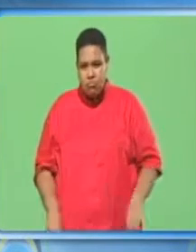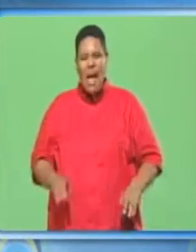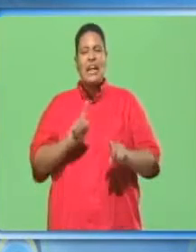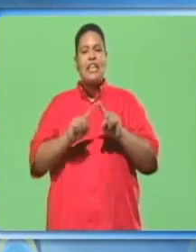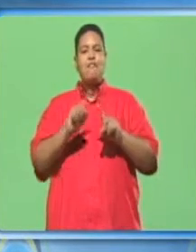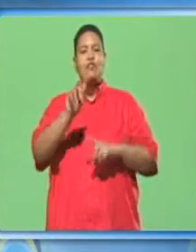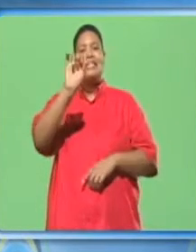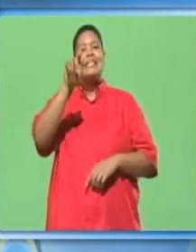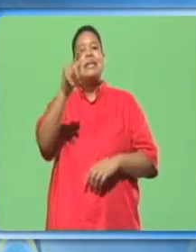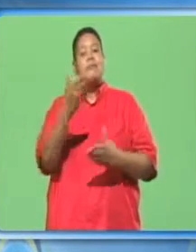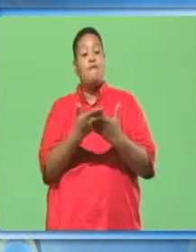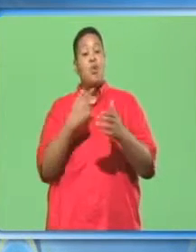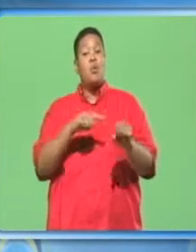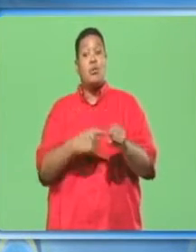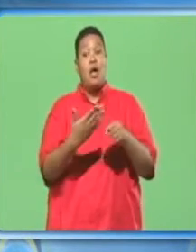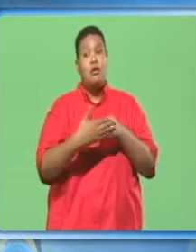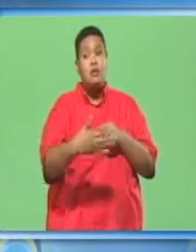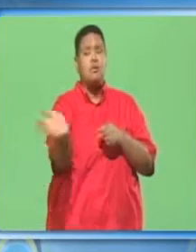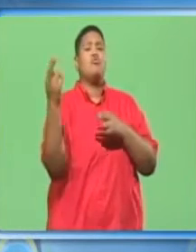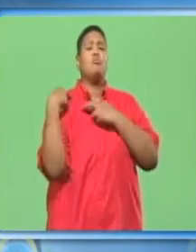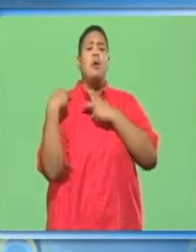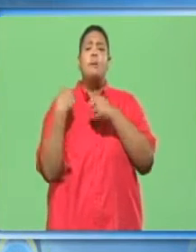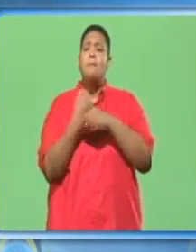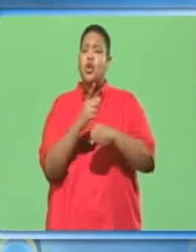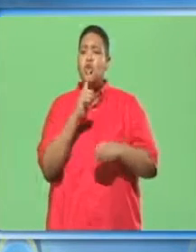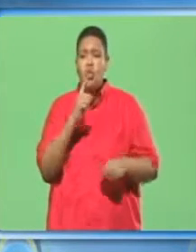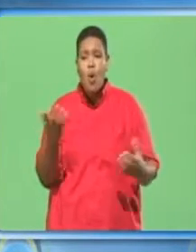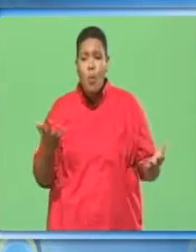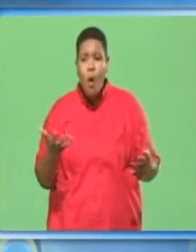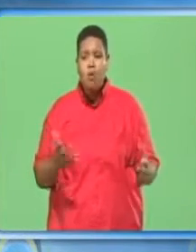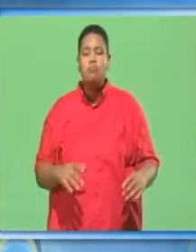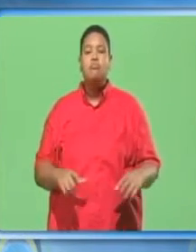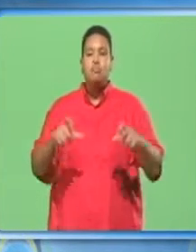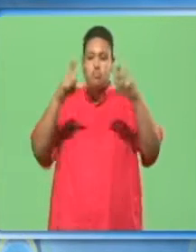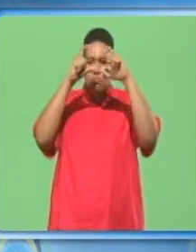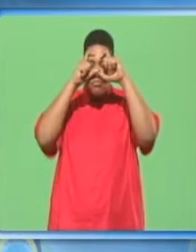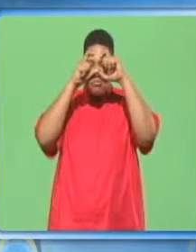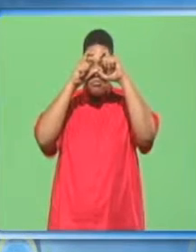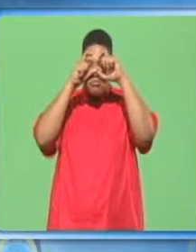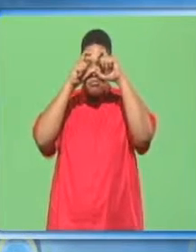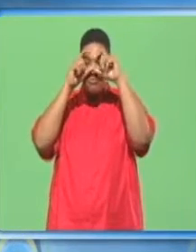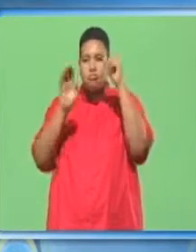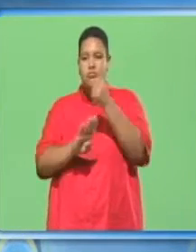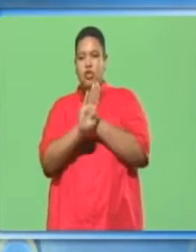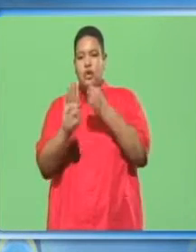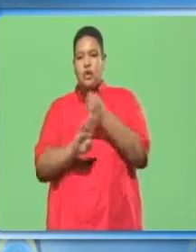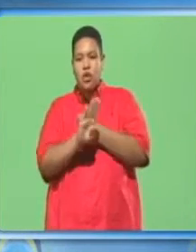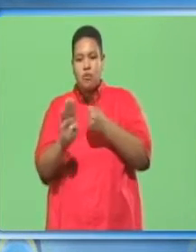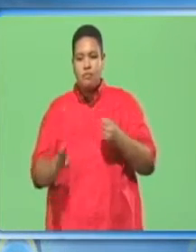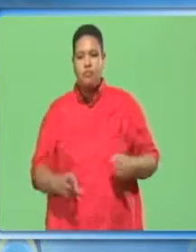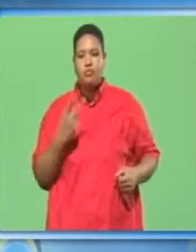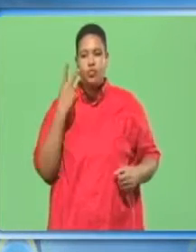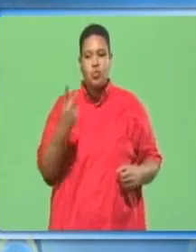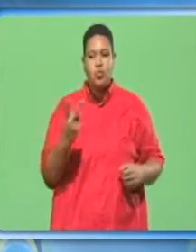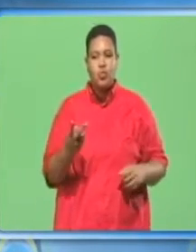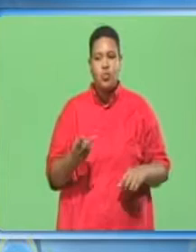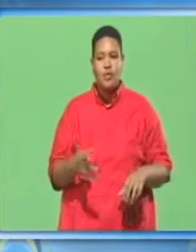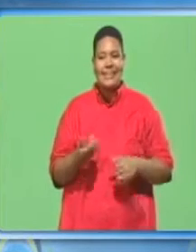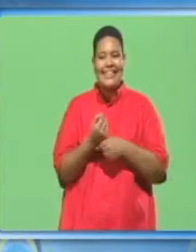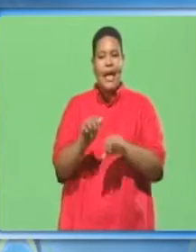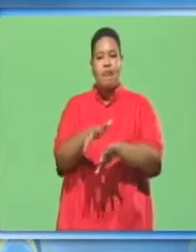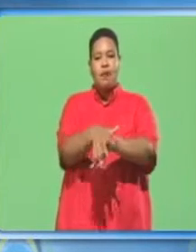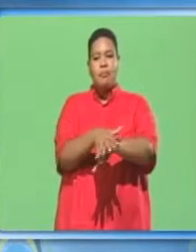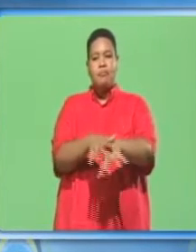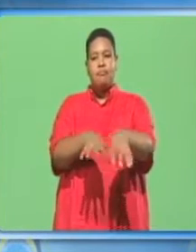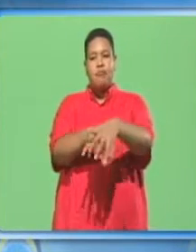Before you start this task, ensure the following. 1. Put on eye protection 2. Wear safety